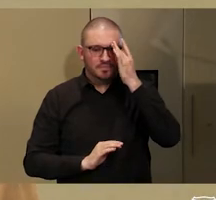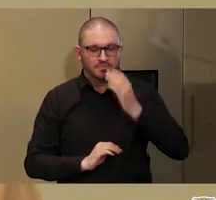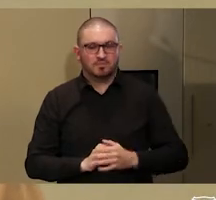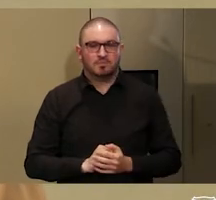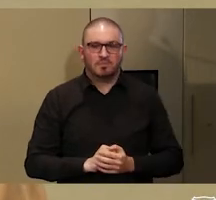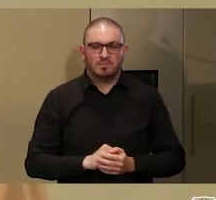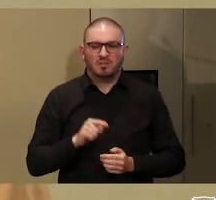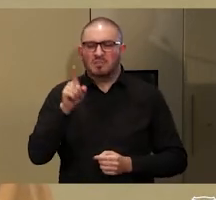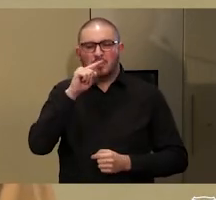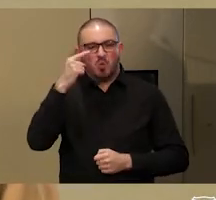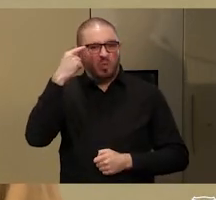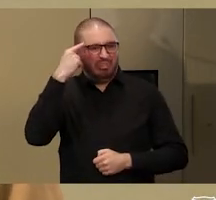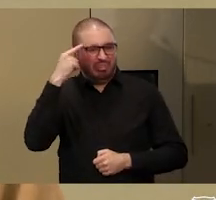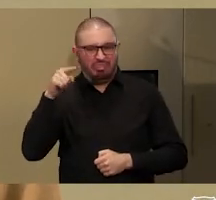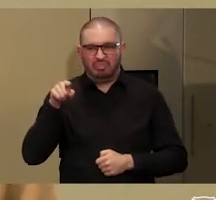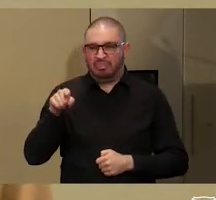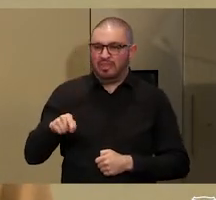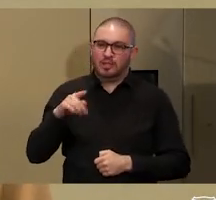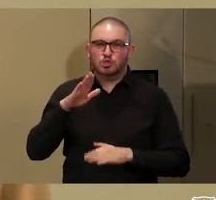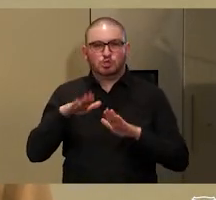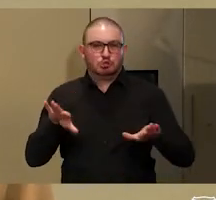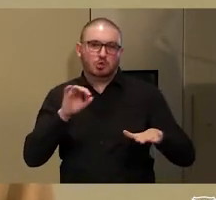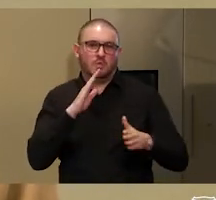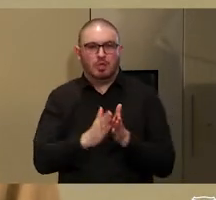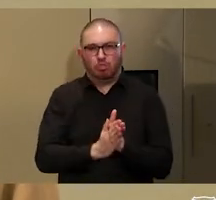modernisation and development.